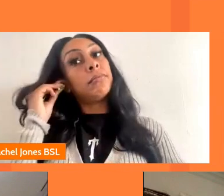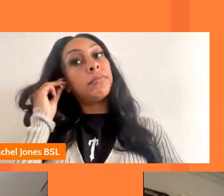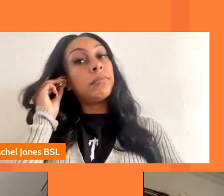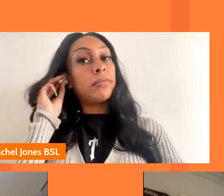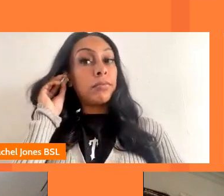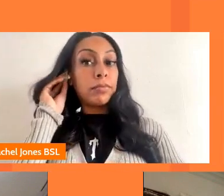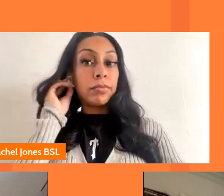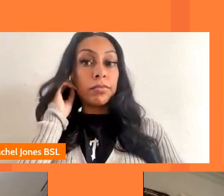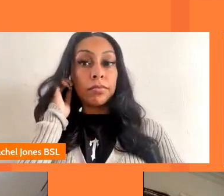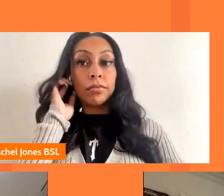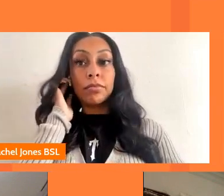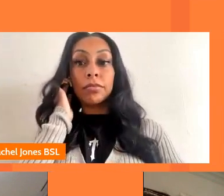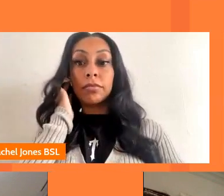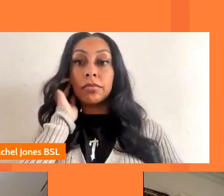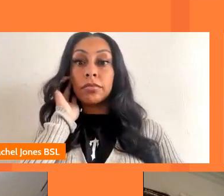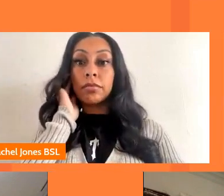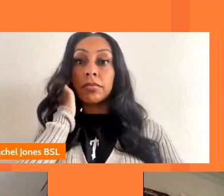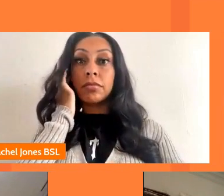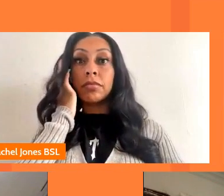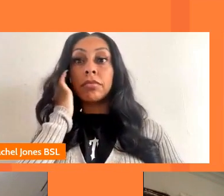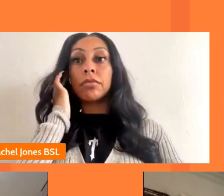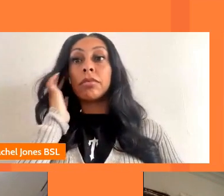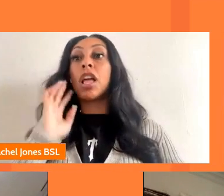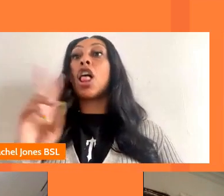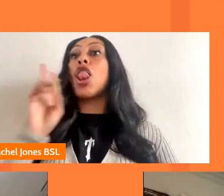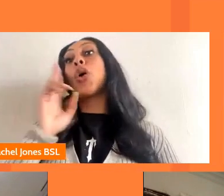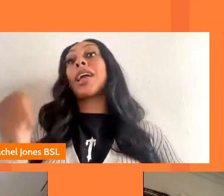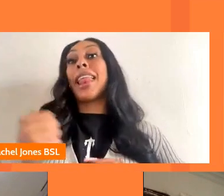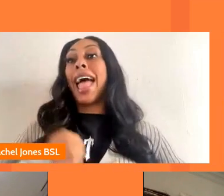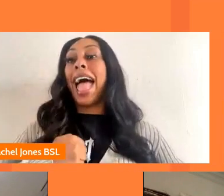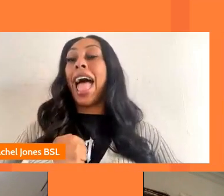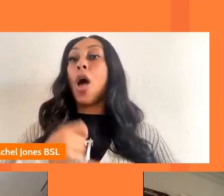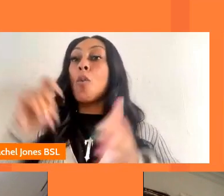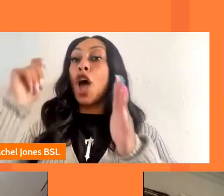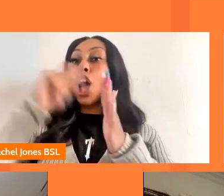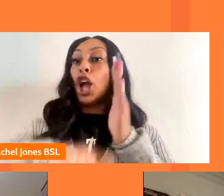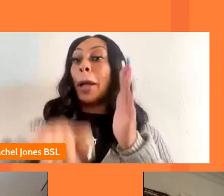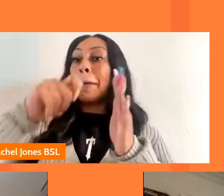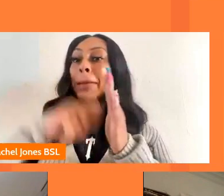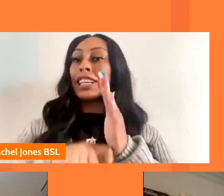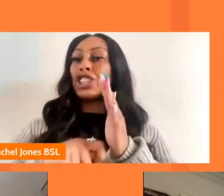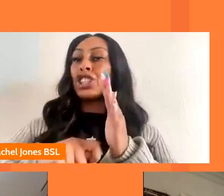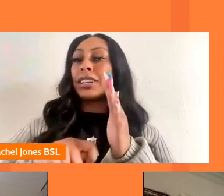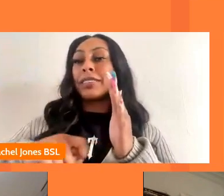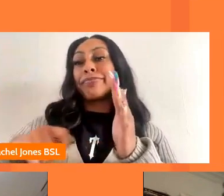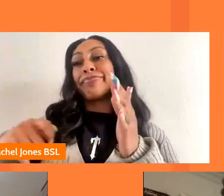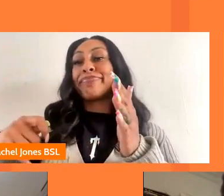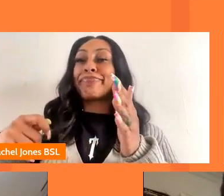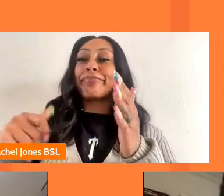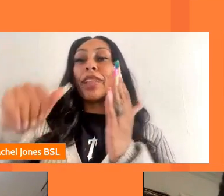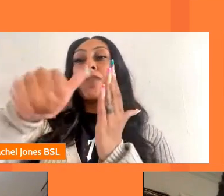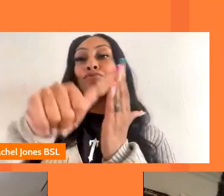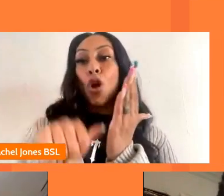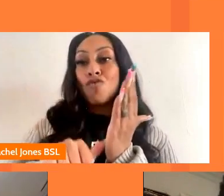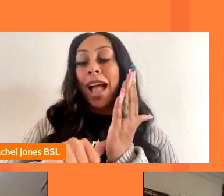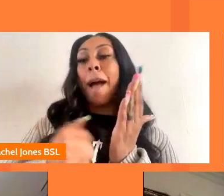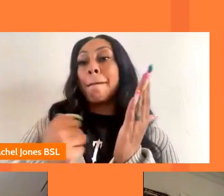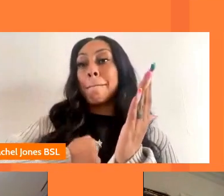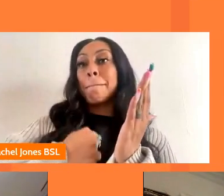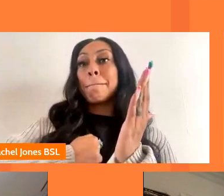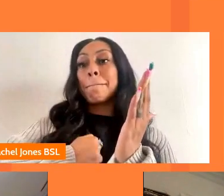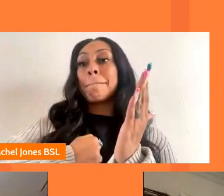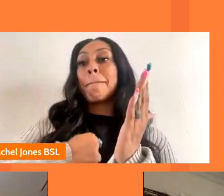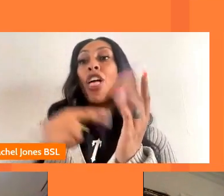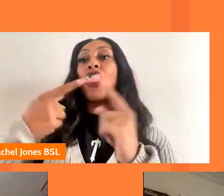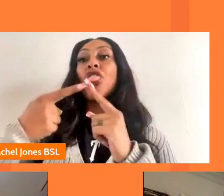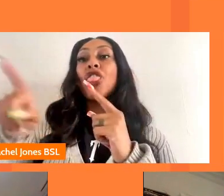sort of looking at our kind of commissioning remit within our kind of programs that are obviously more focused on kind of online